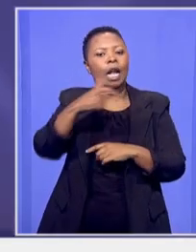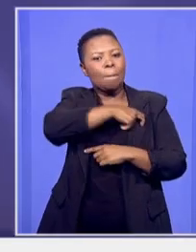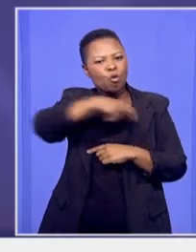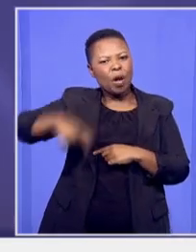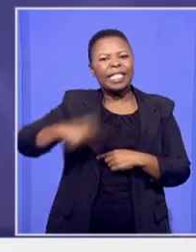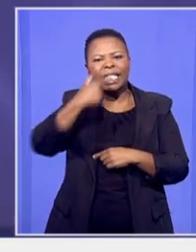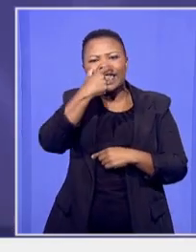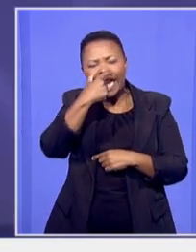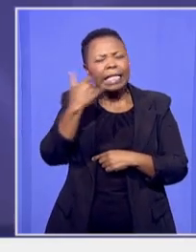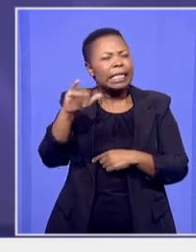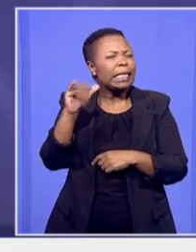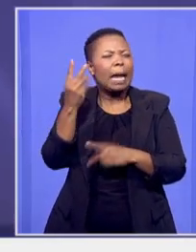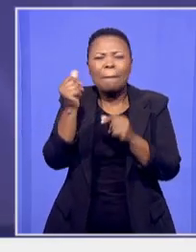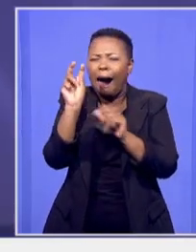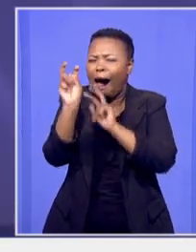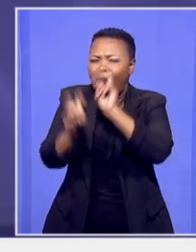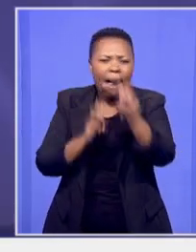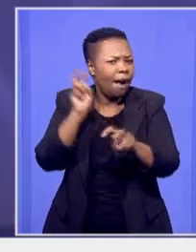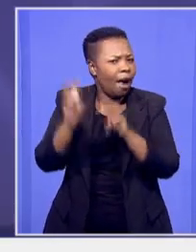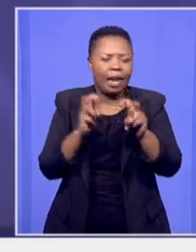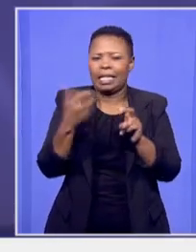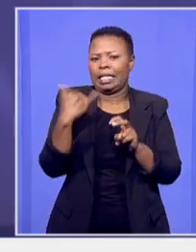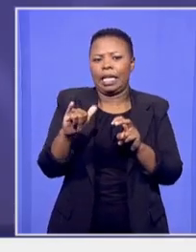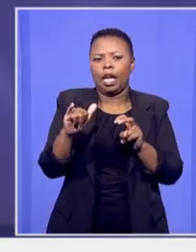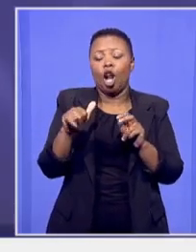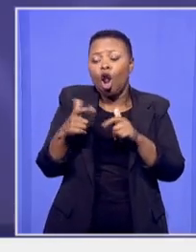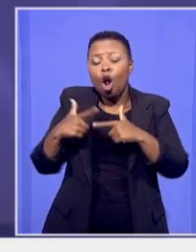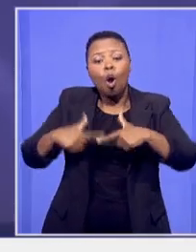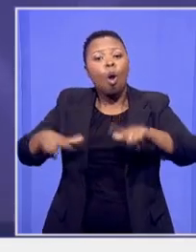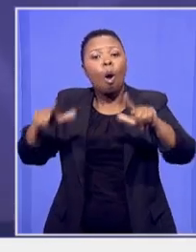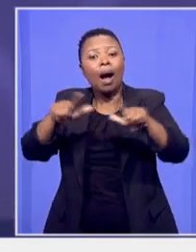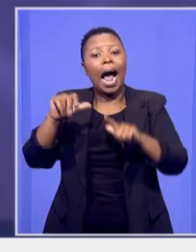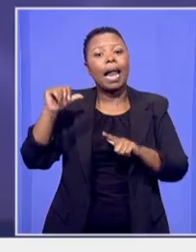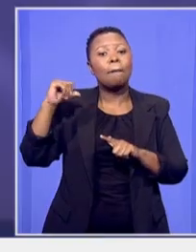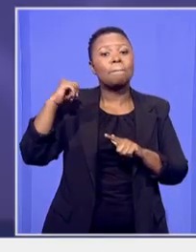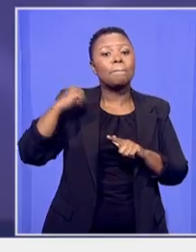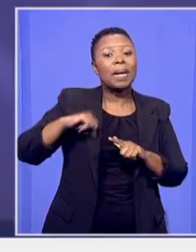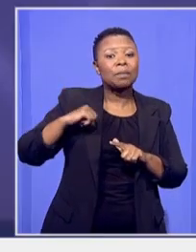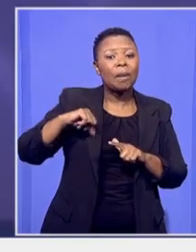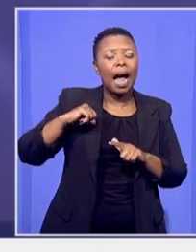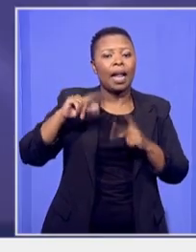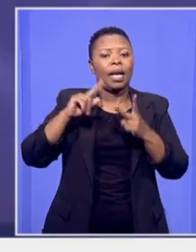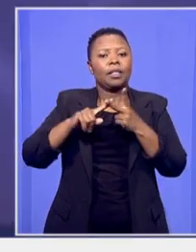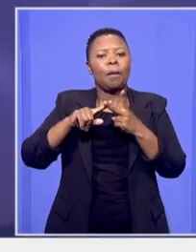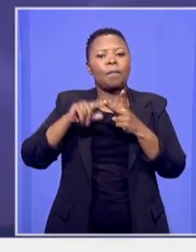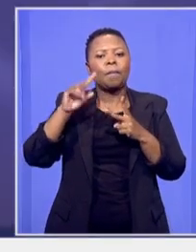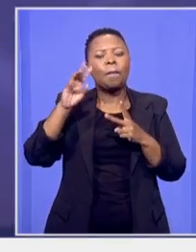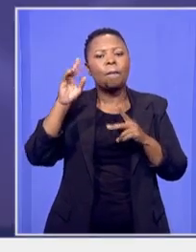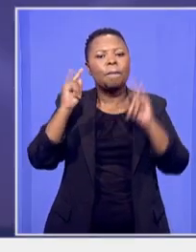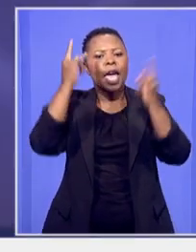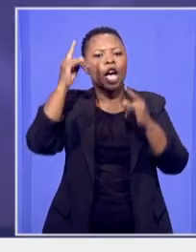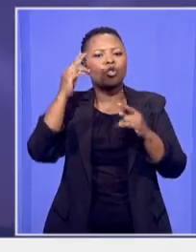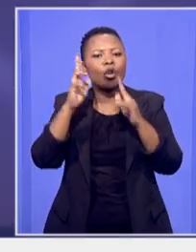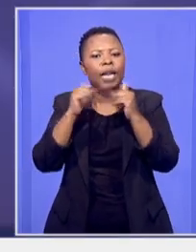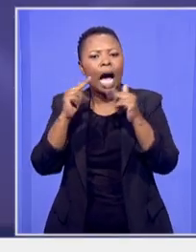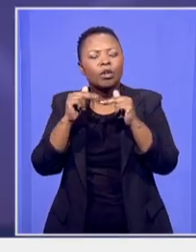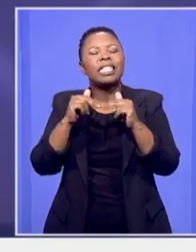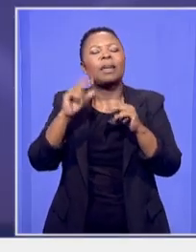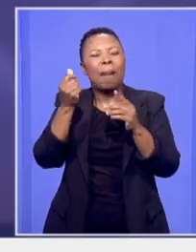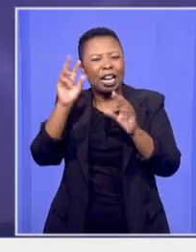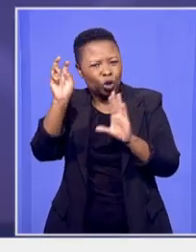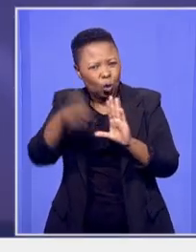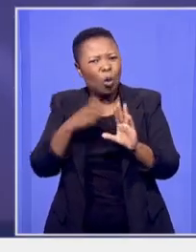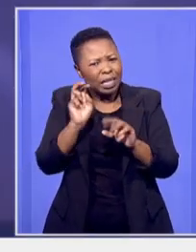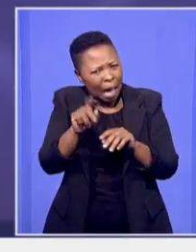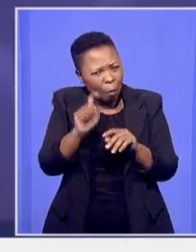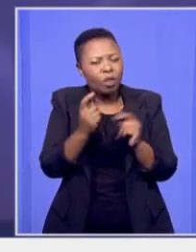billions have been stolen in local municipalities and metros instead of providing basic services if a